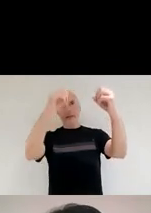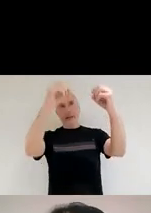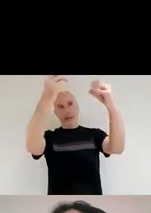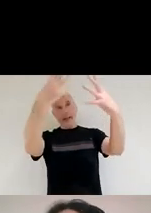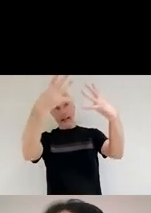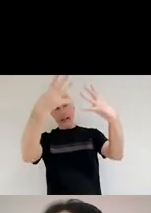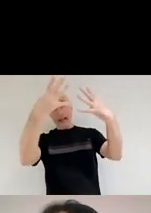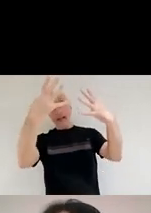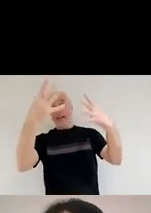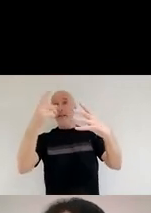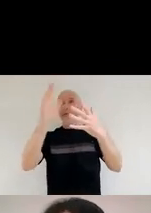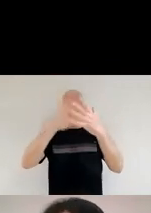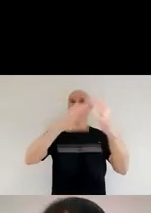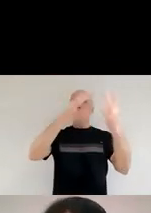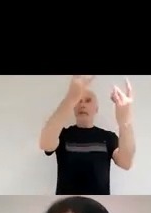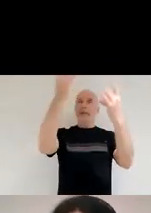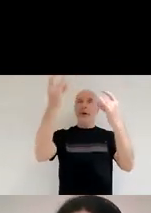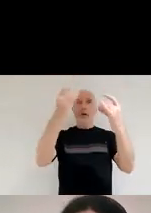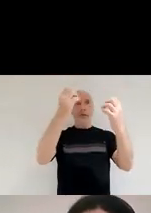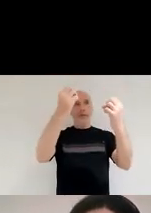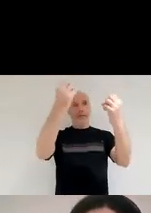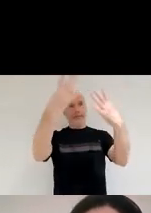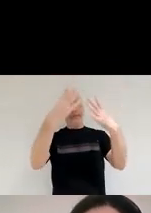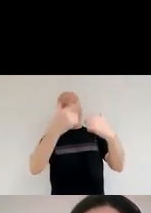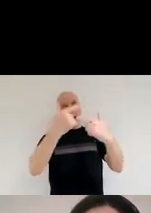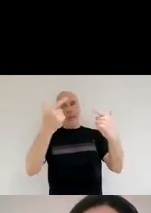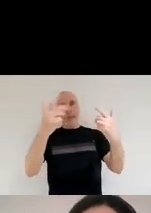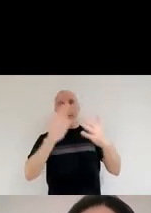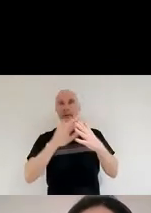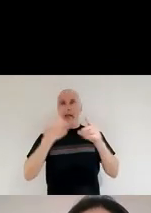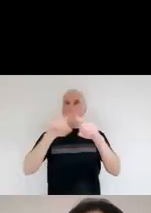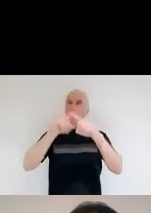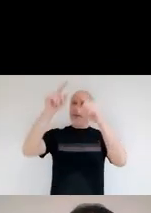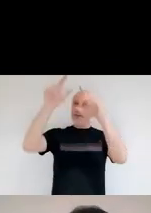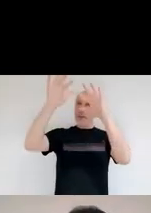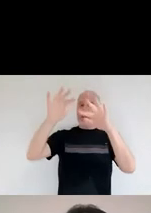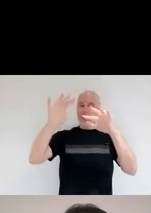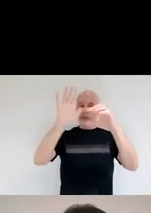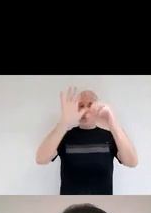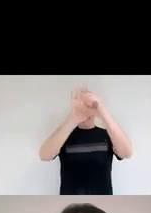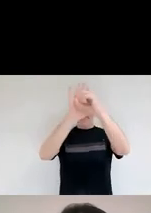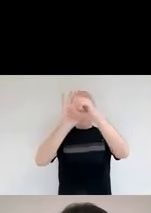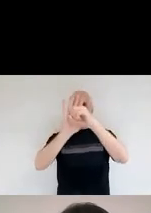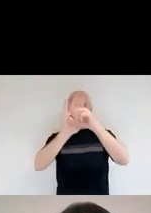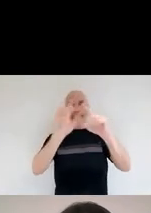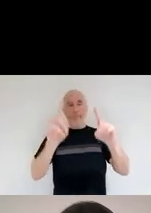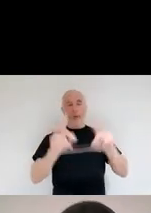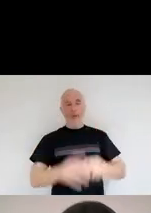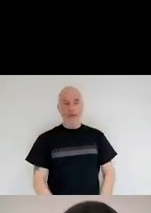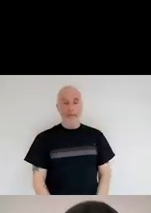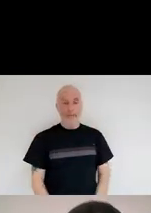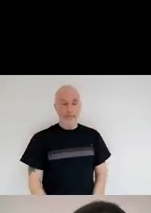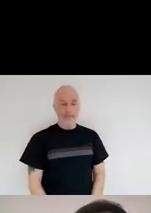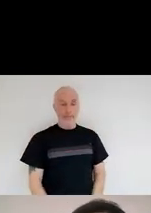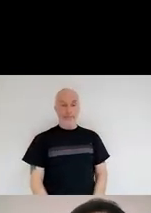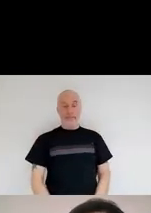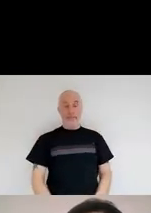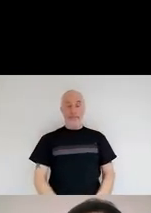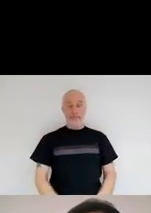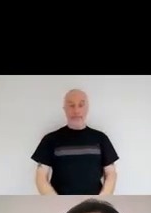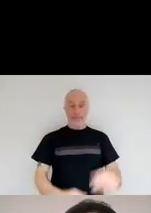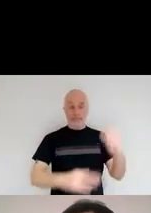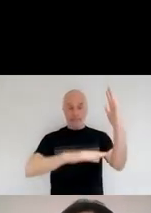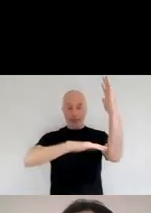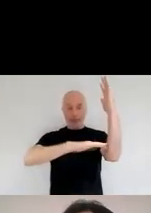dust is taking the starlight and modifying in a different way. So this is one of those plots. So basically